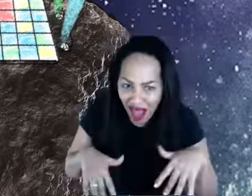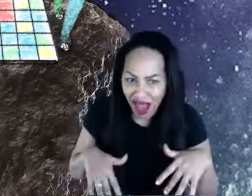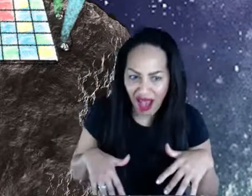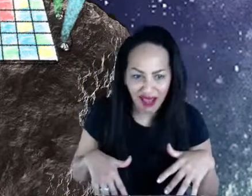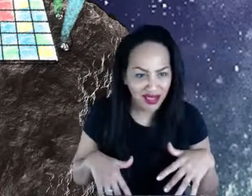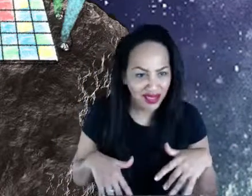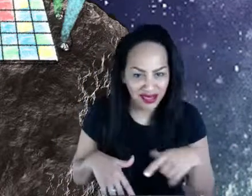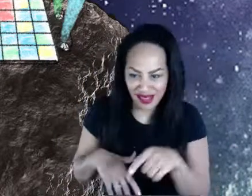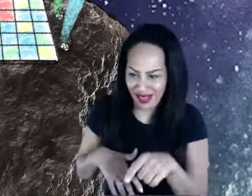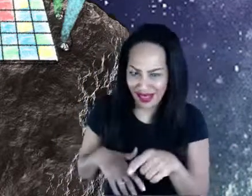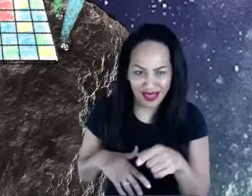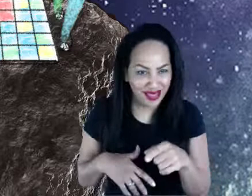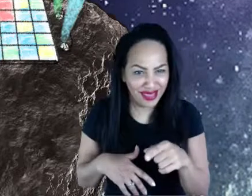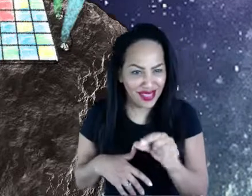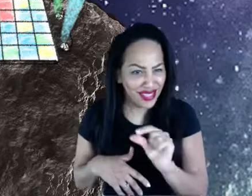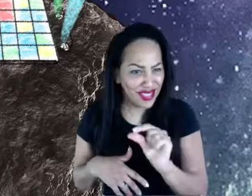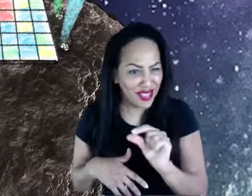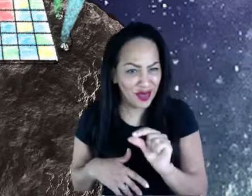didn't find it, but Elidin.